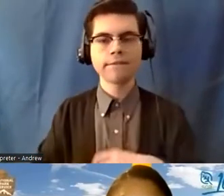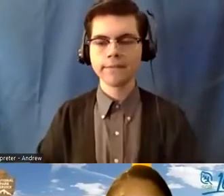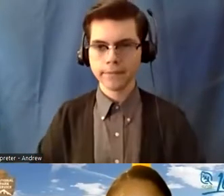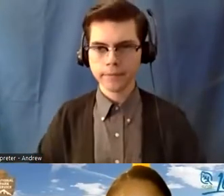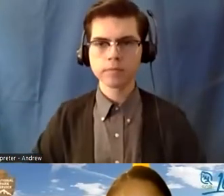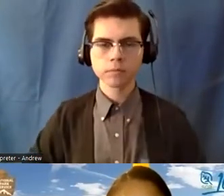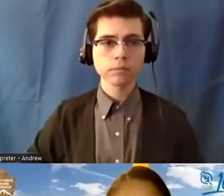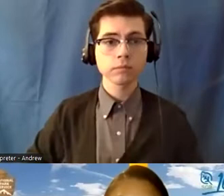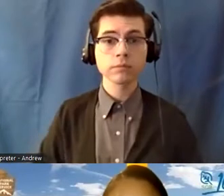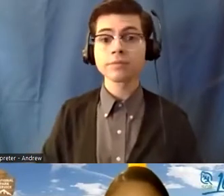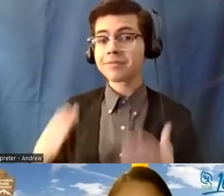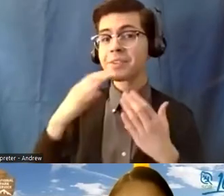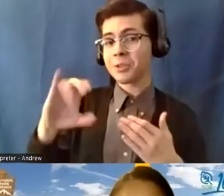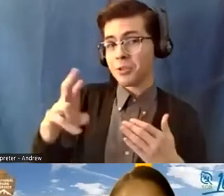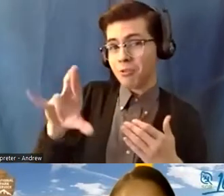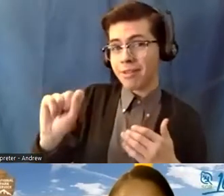Thank you, Chris. Angie?